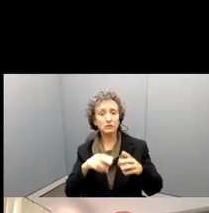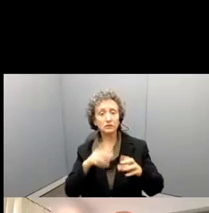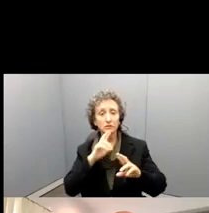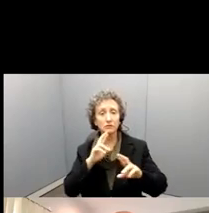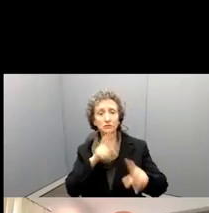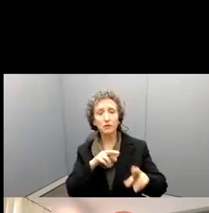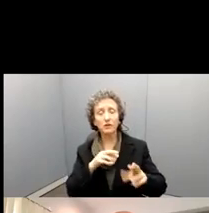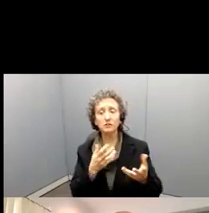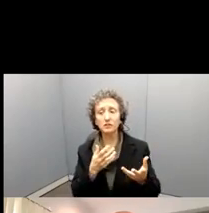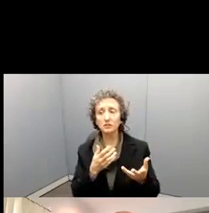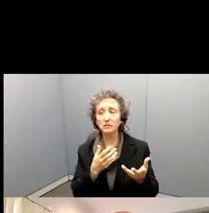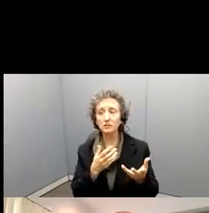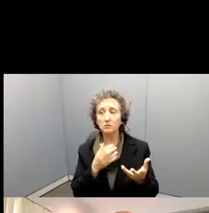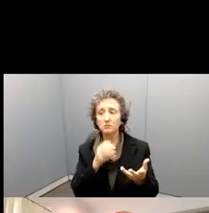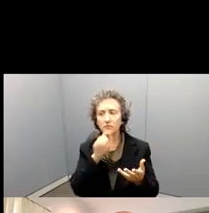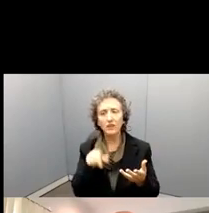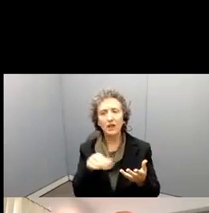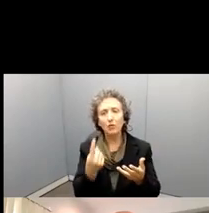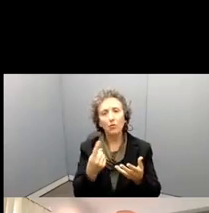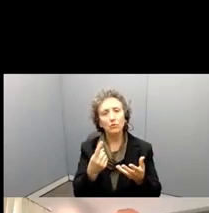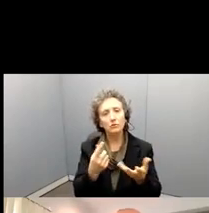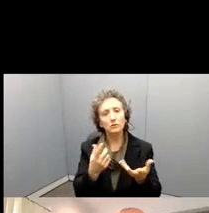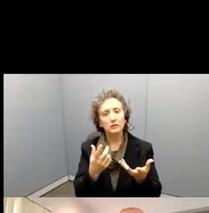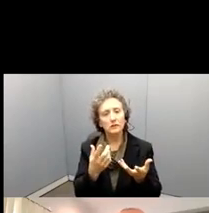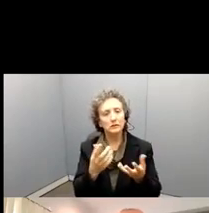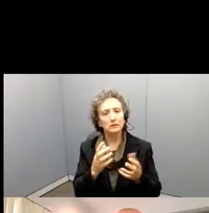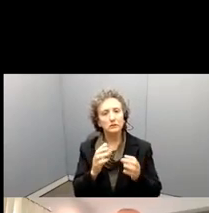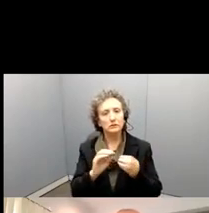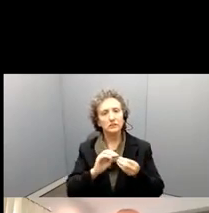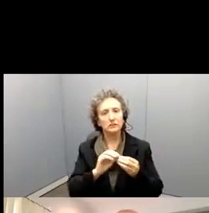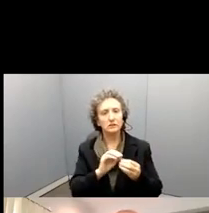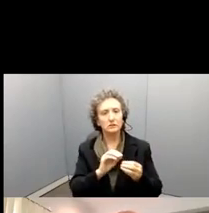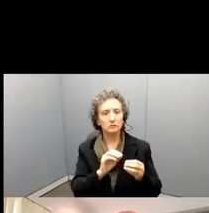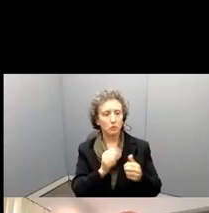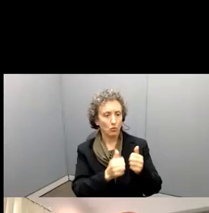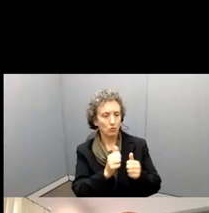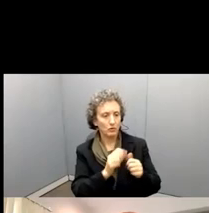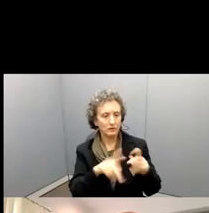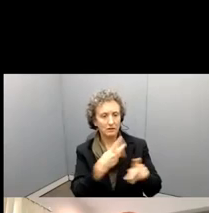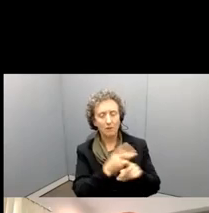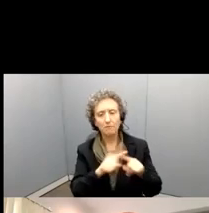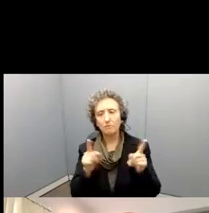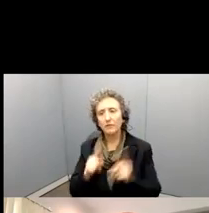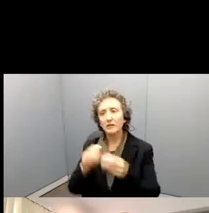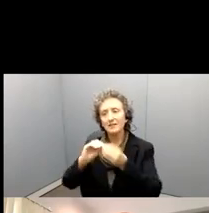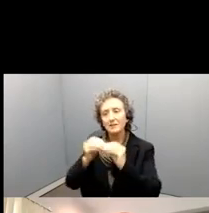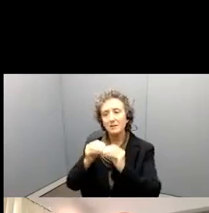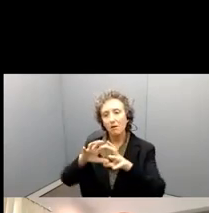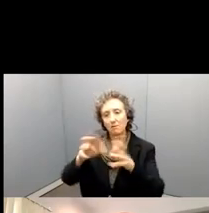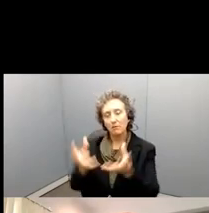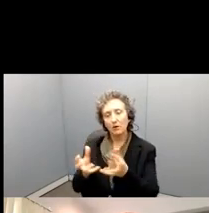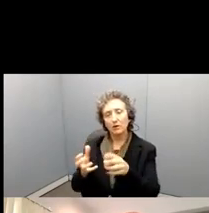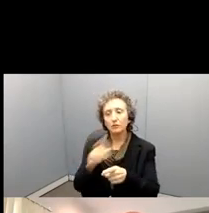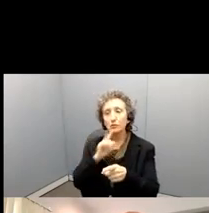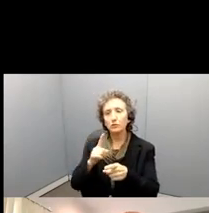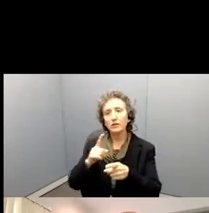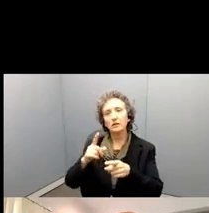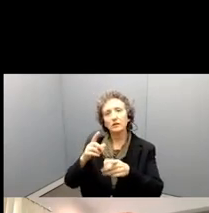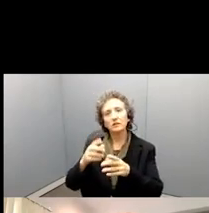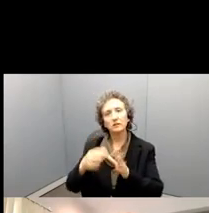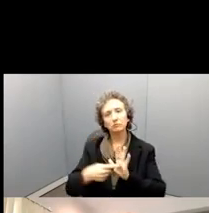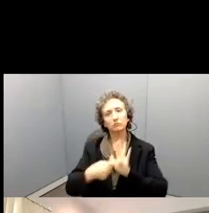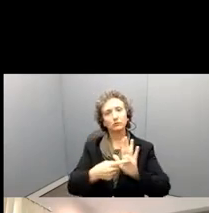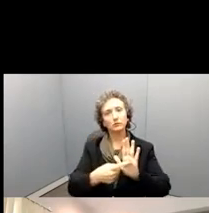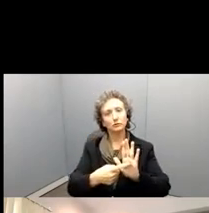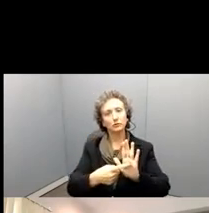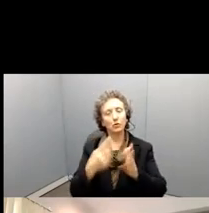only the percentages, but the number is that this is very, quite reflective on what the program has offered and what we do support.